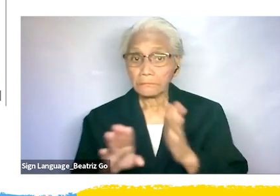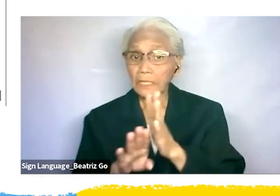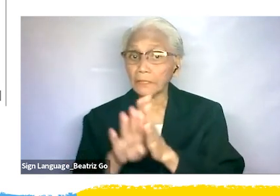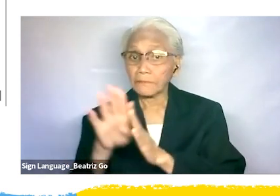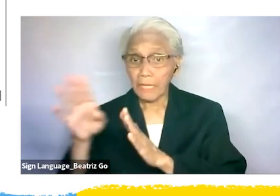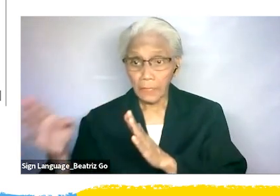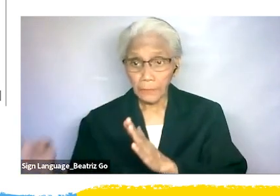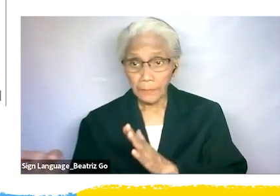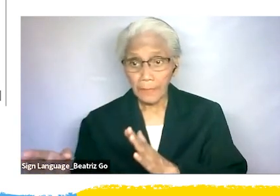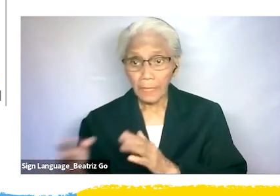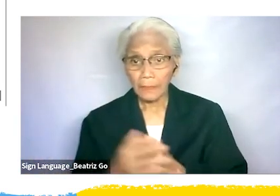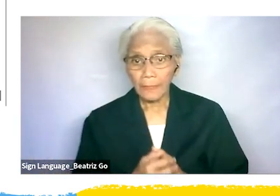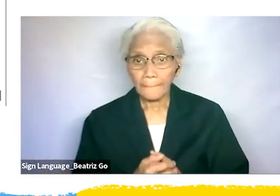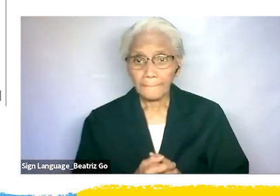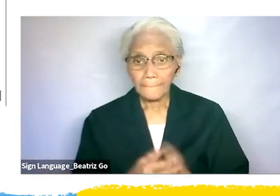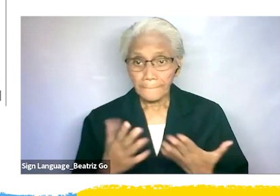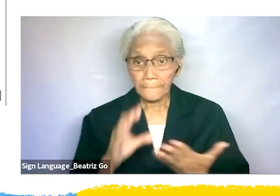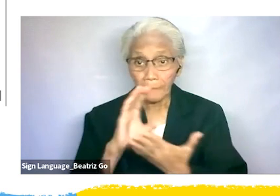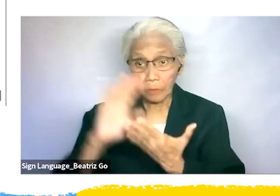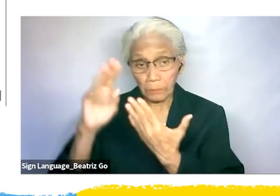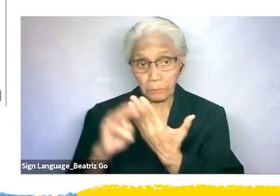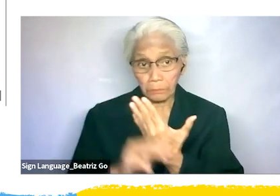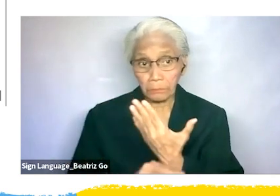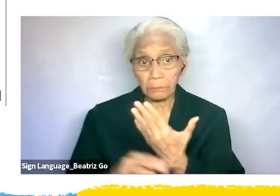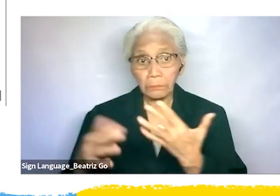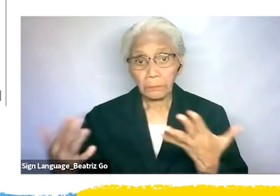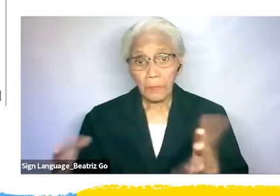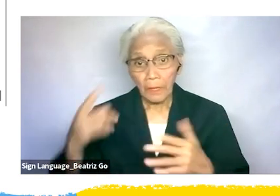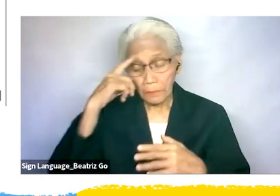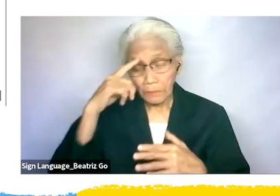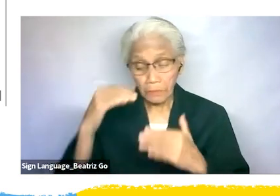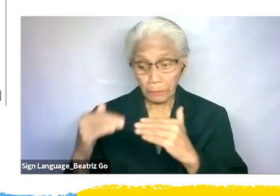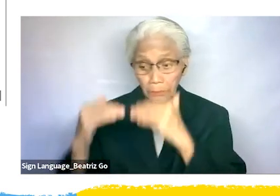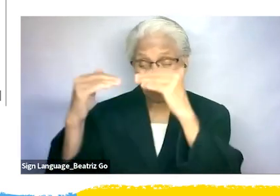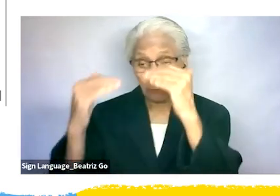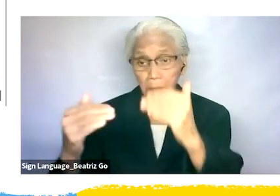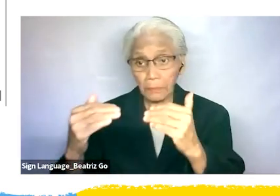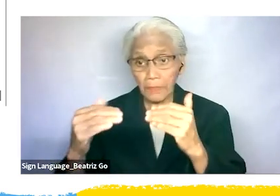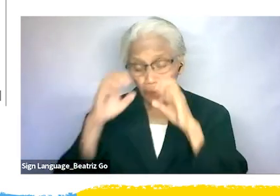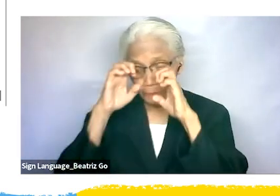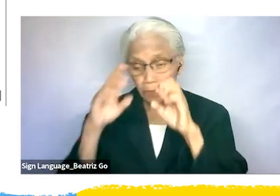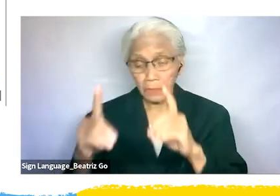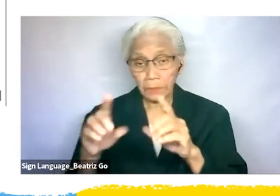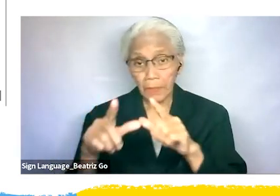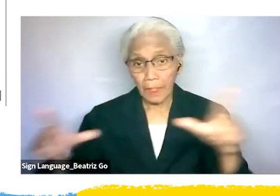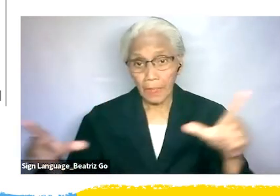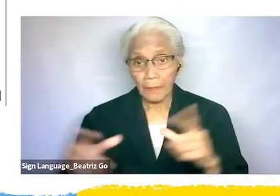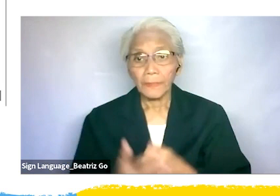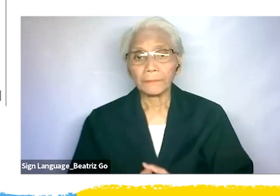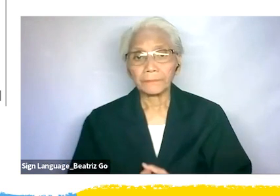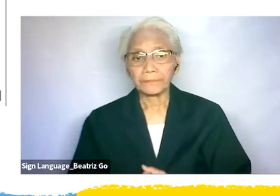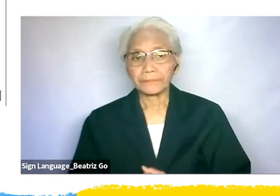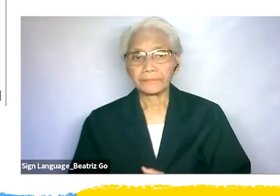handbook on human rights curriculum for family education level and higher education level this is a sample